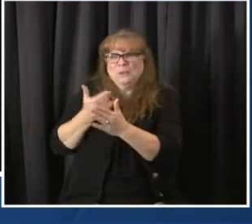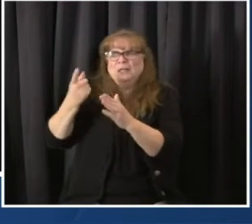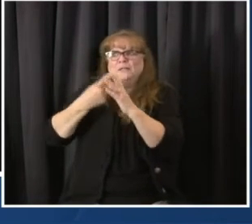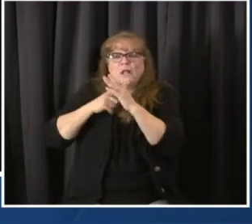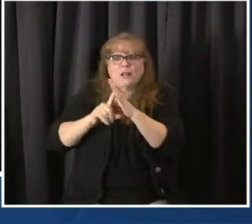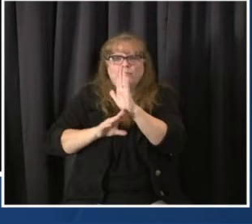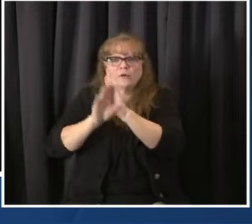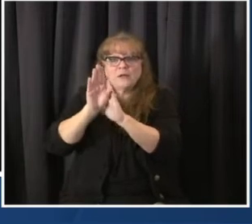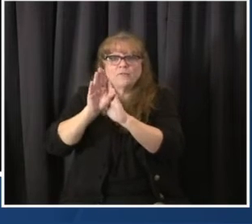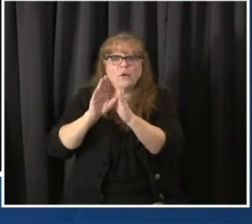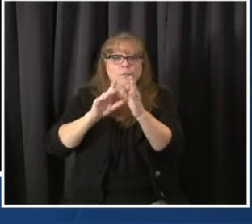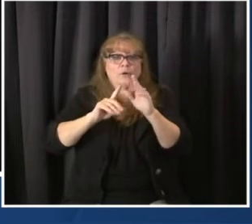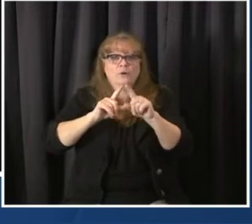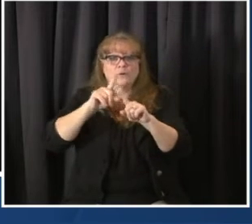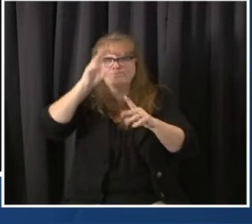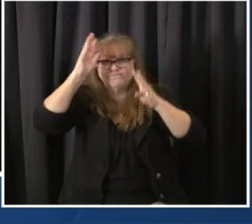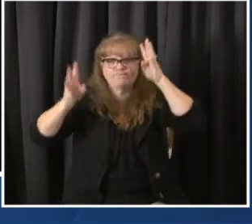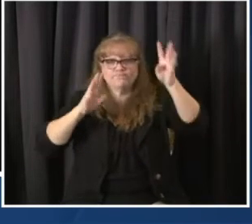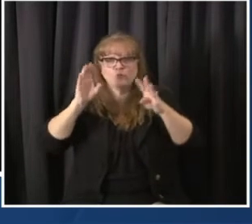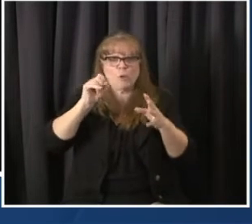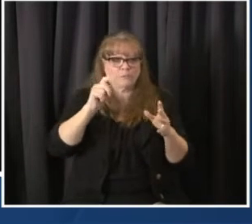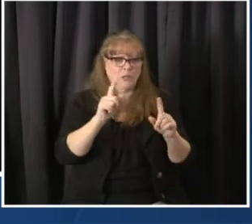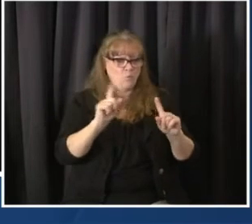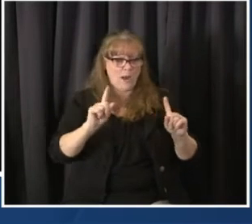progressively in the coming days and weeks.